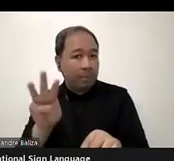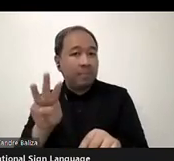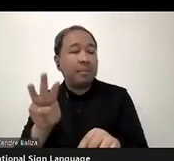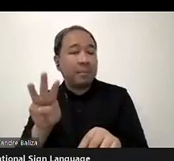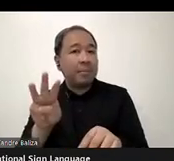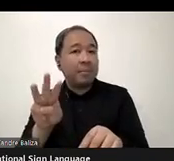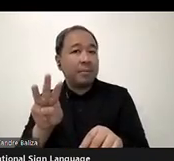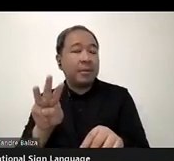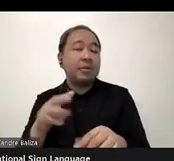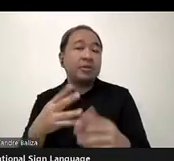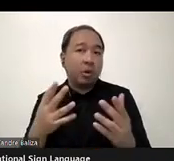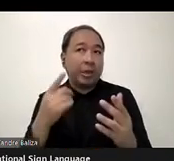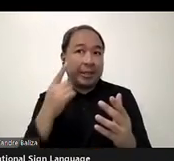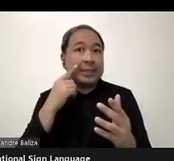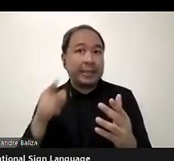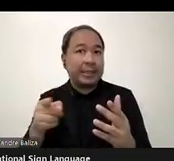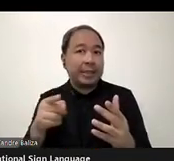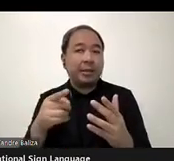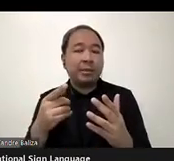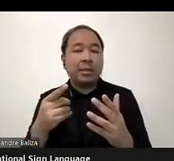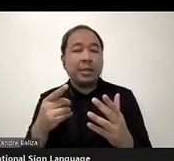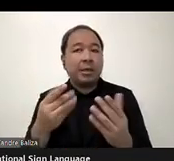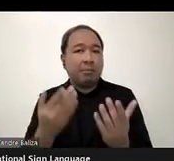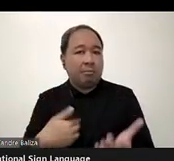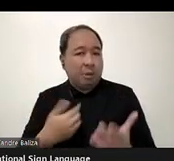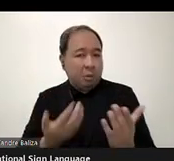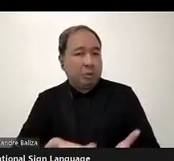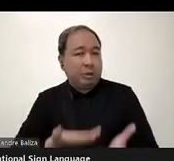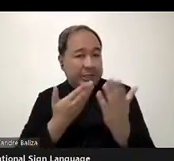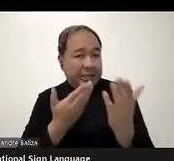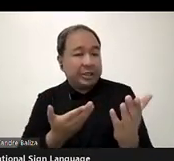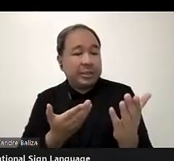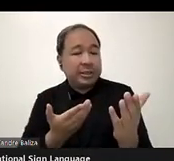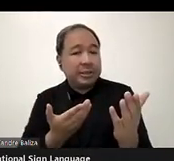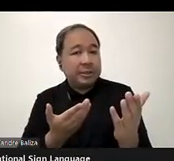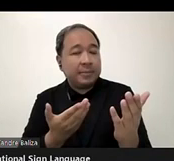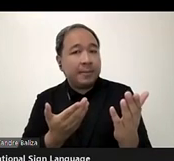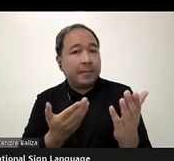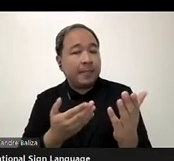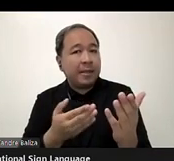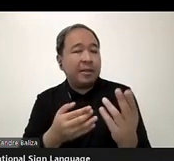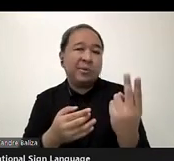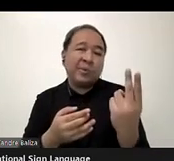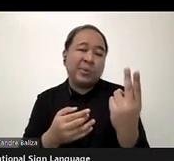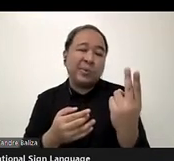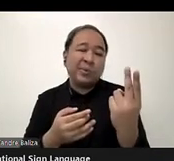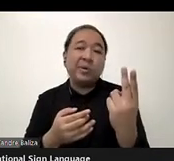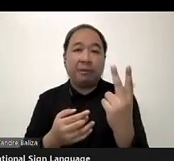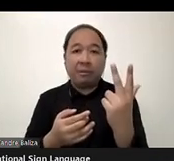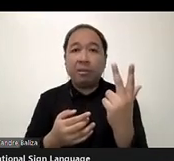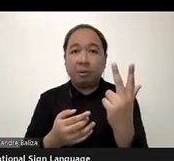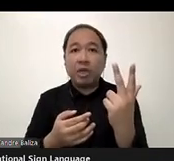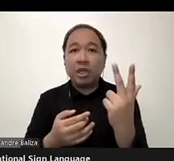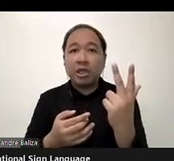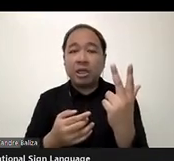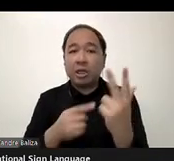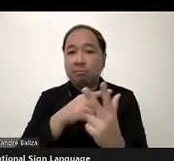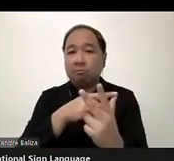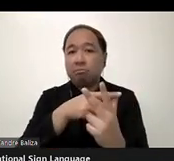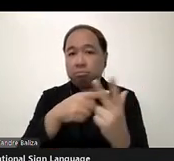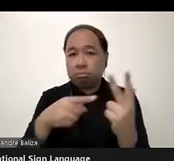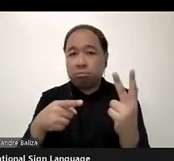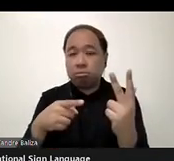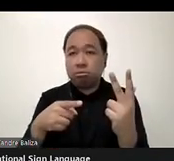platforms. I would suggest that these two or three things to be on the